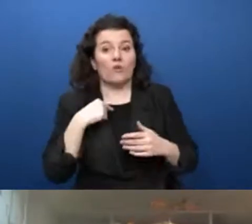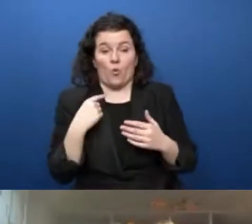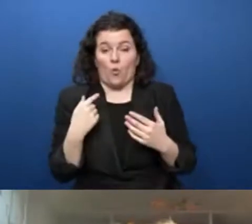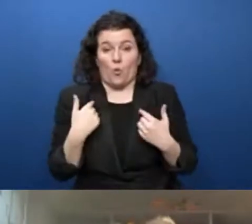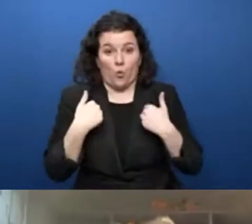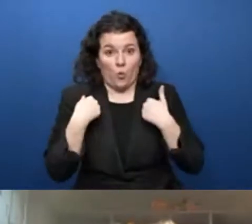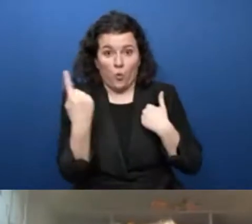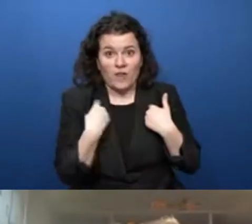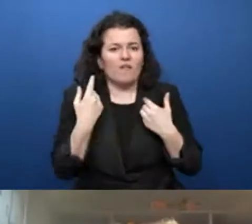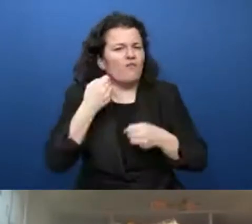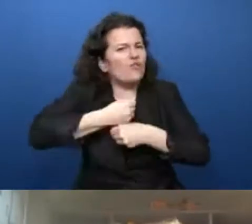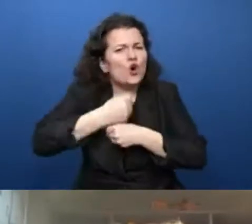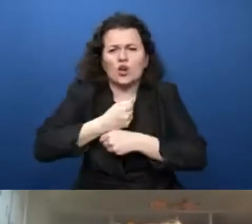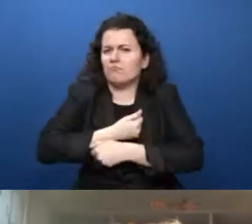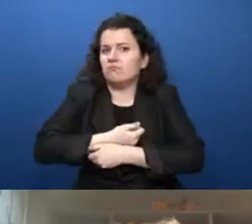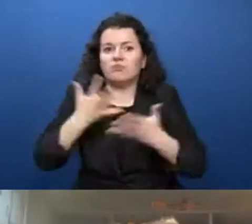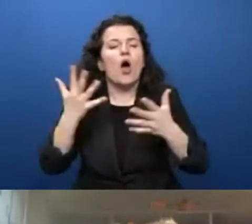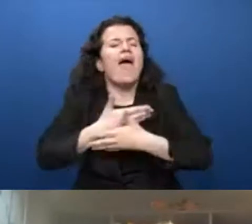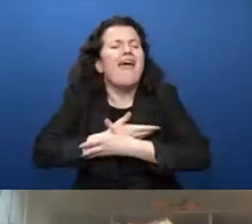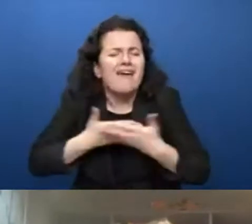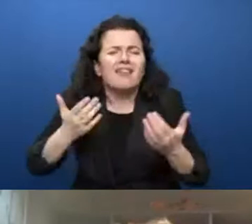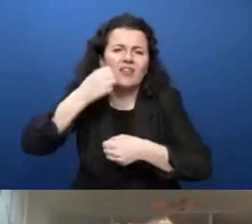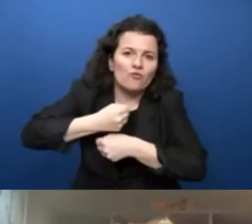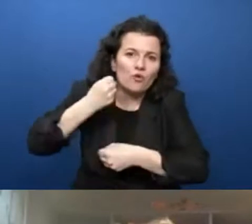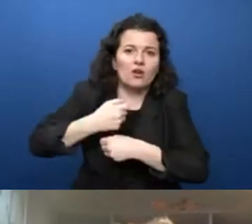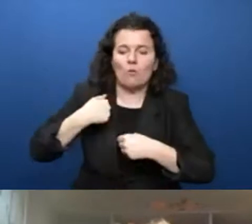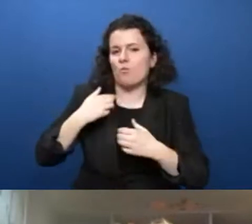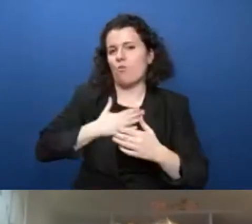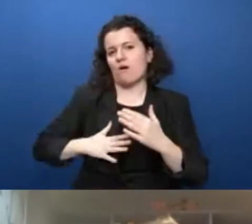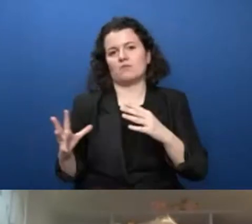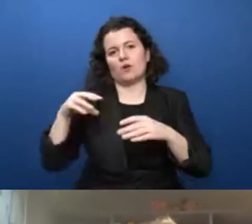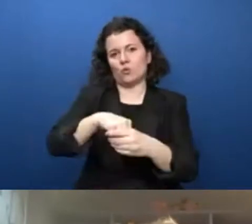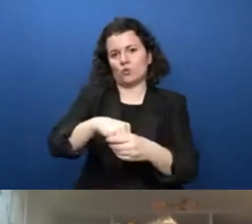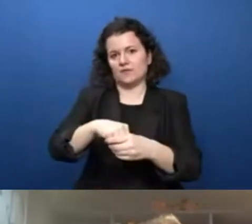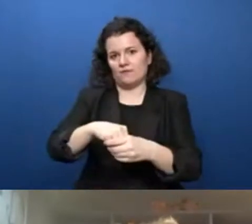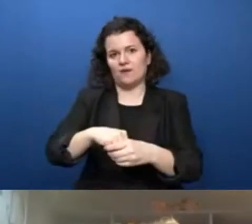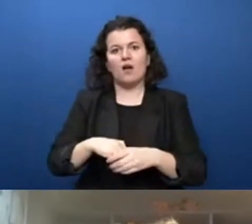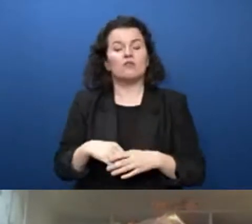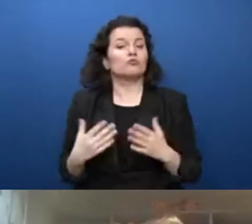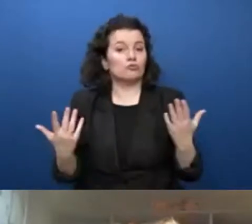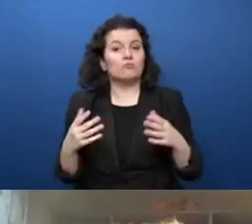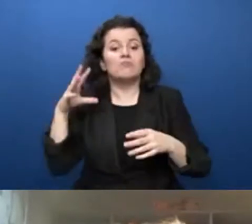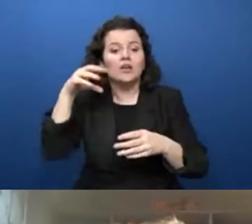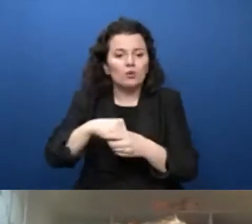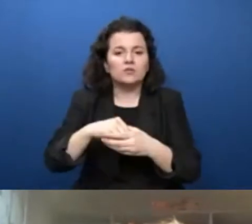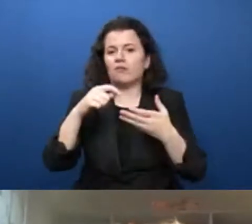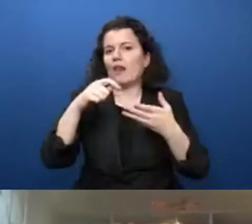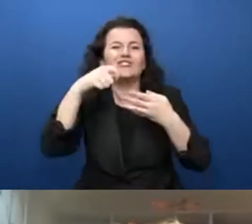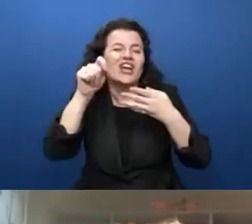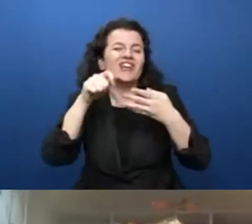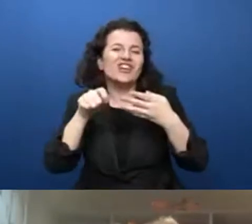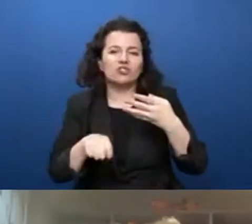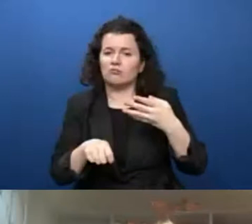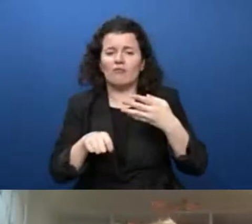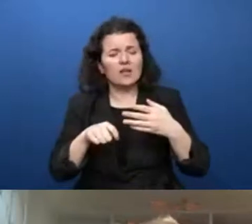criteria, we believe in blasting that criteria out the water. But the challenge is people don't know about this stuff,